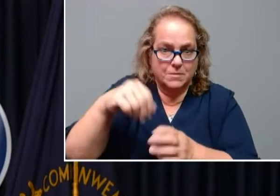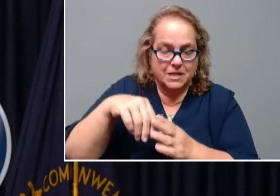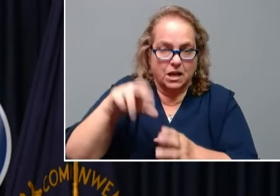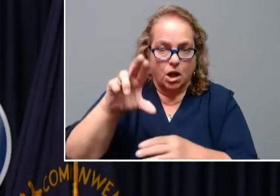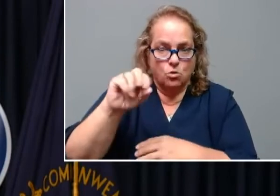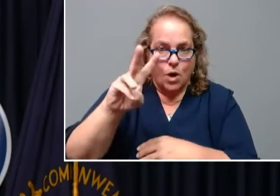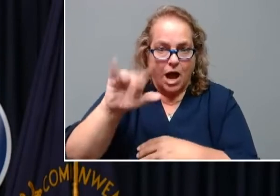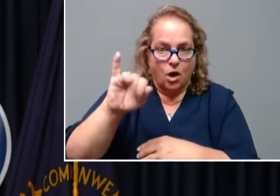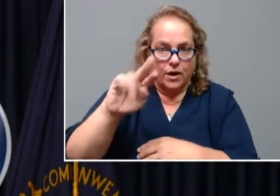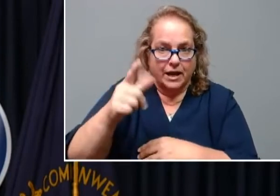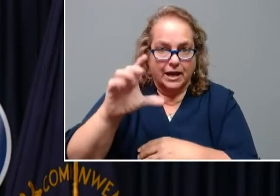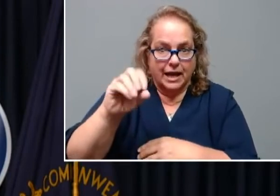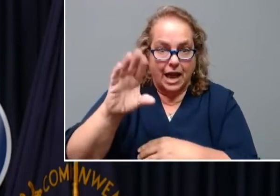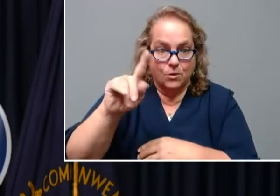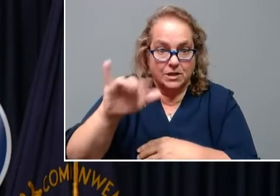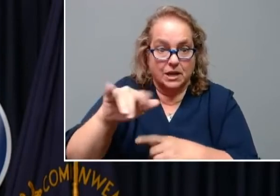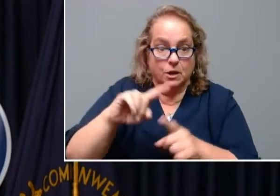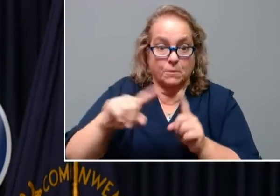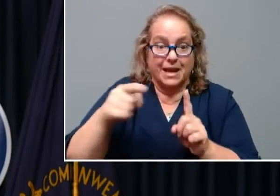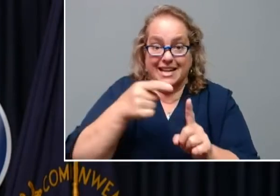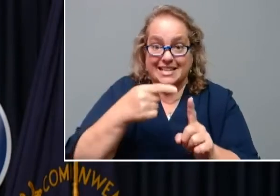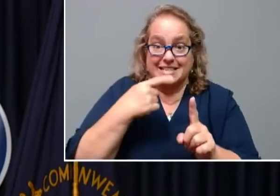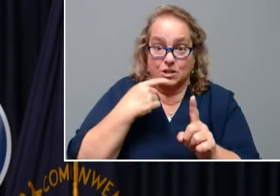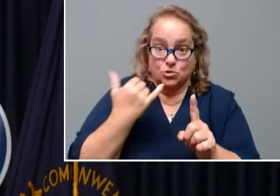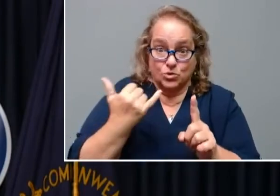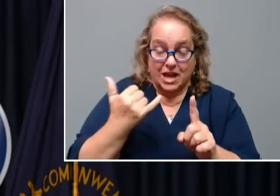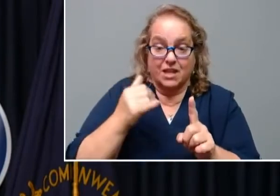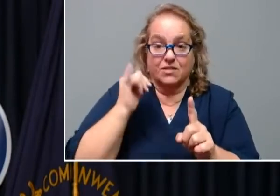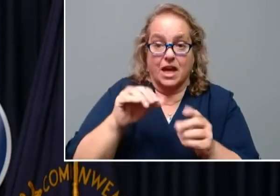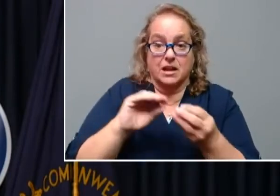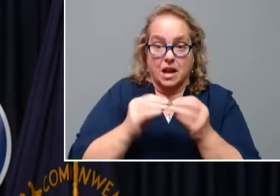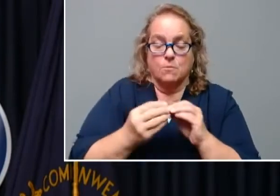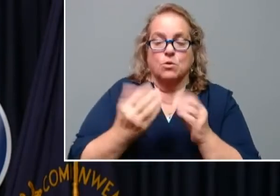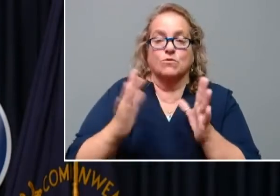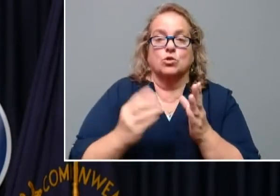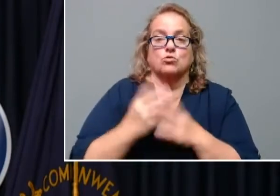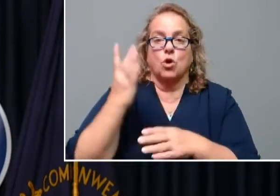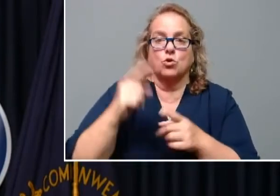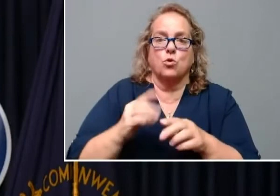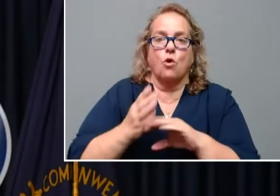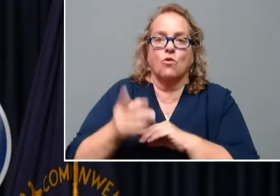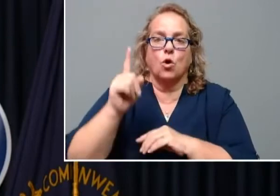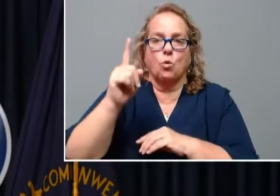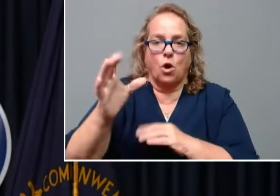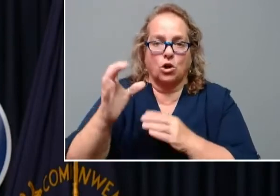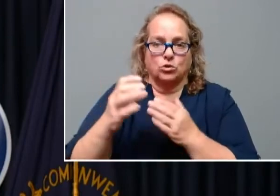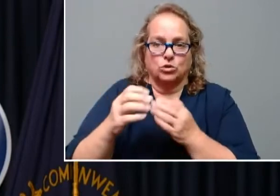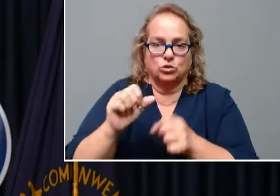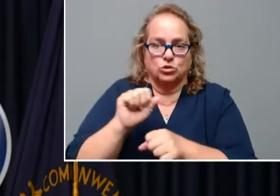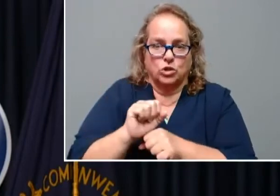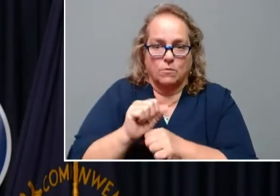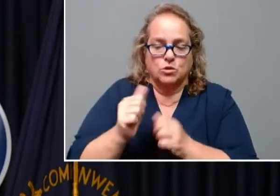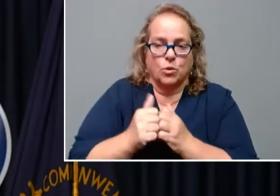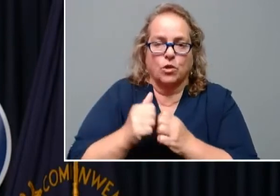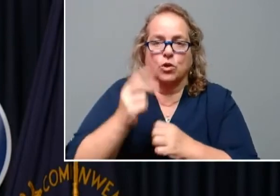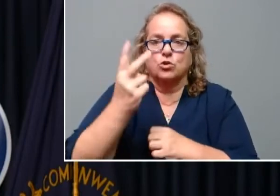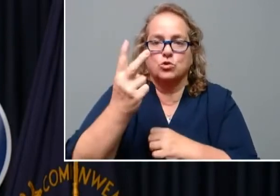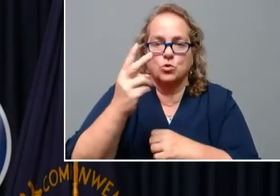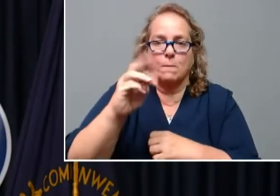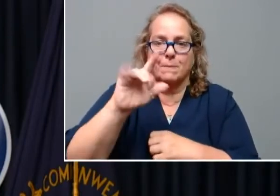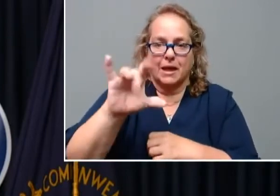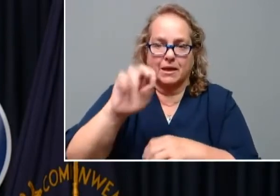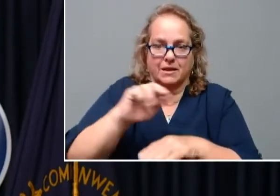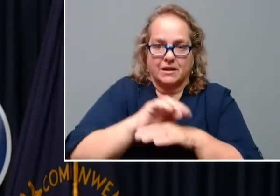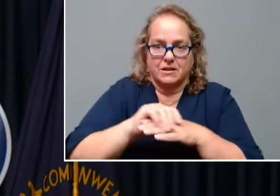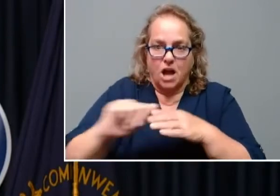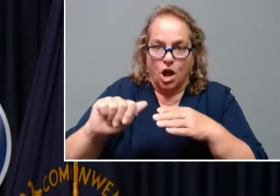as Robert mentioned, that figure has grown to over 100 jobs with approximately $2 million in investment. It is